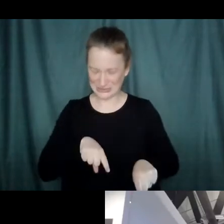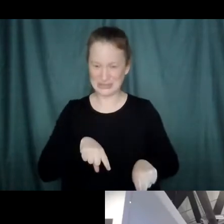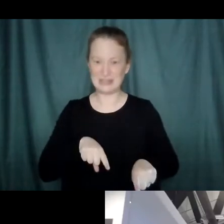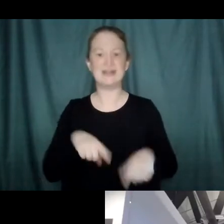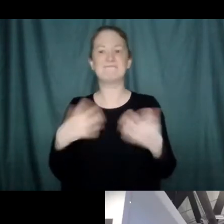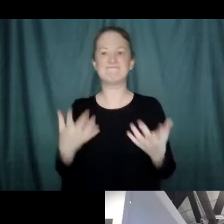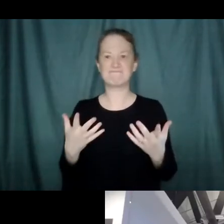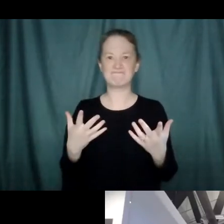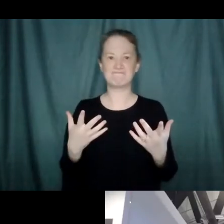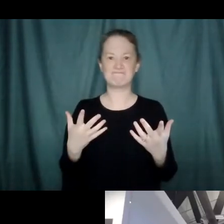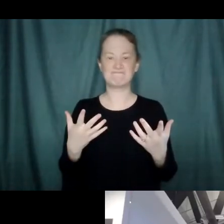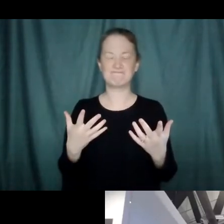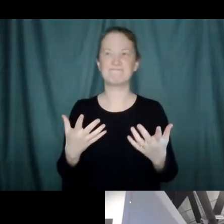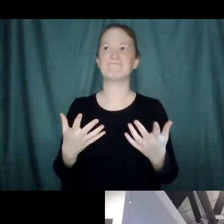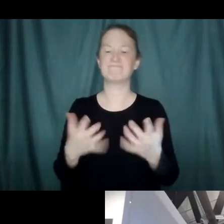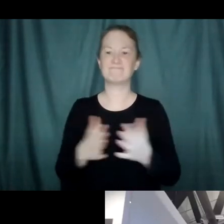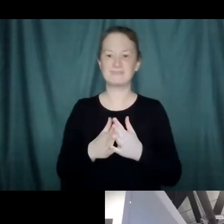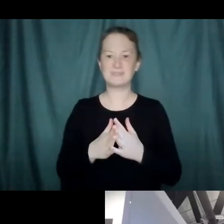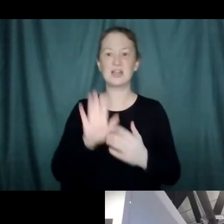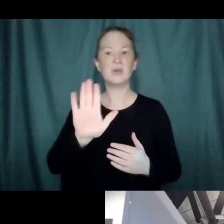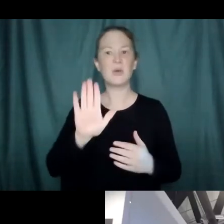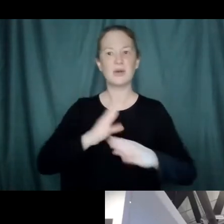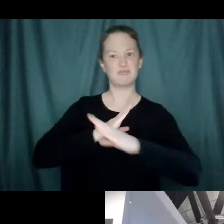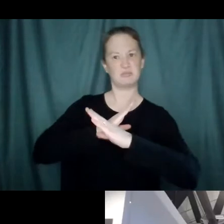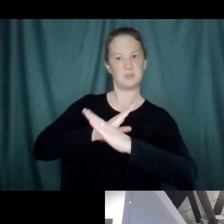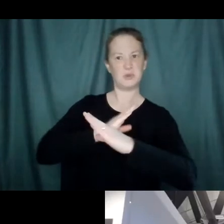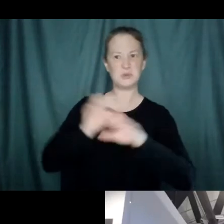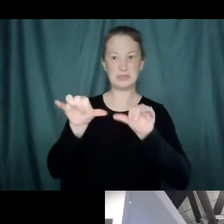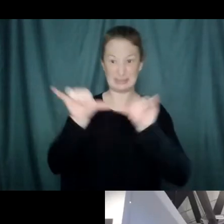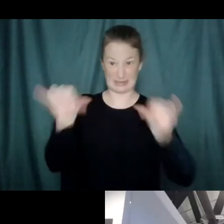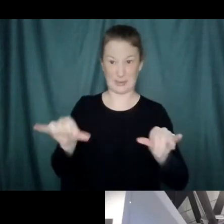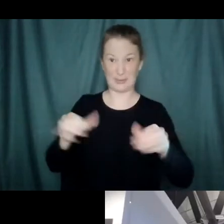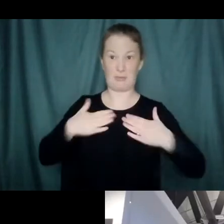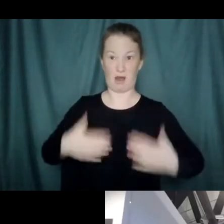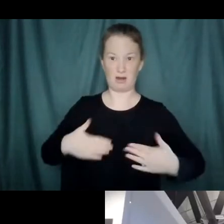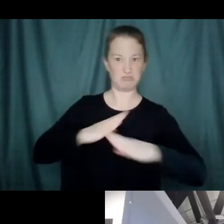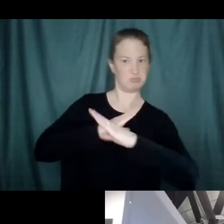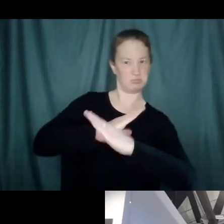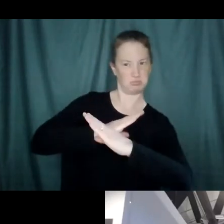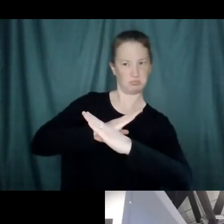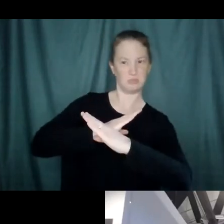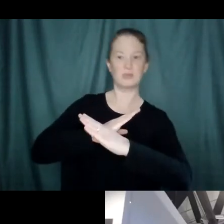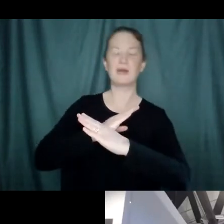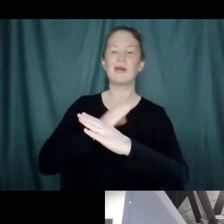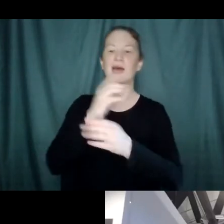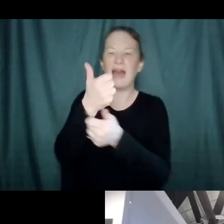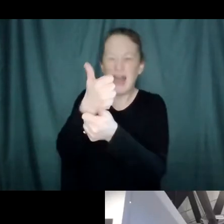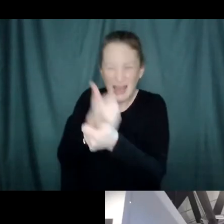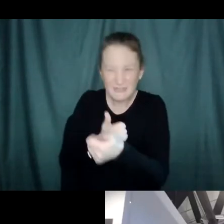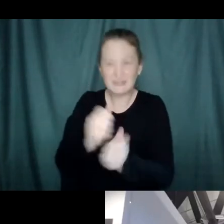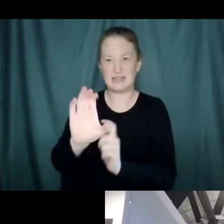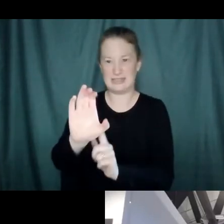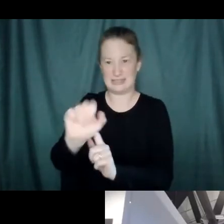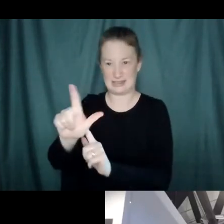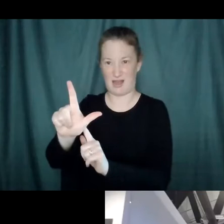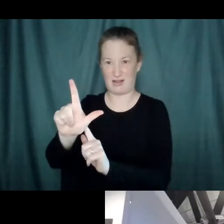normally think of it, but your immune system, actually, every cell in your body in